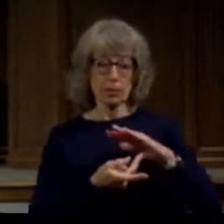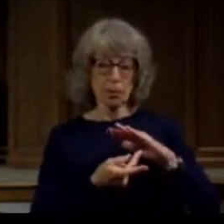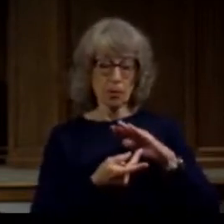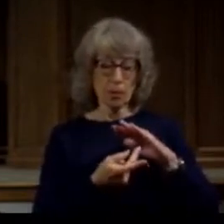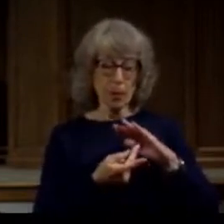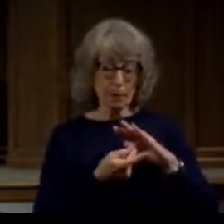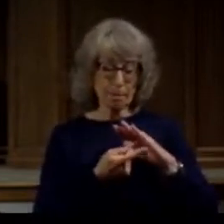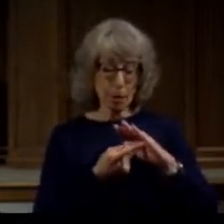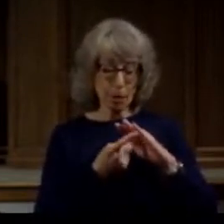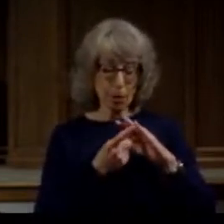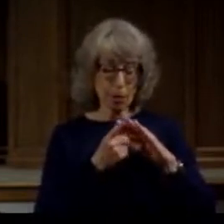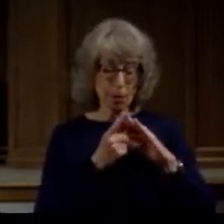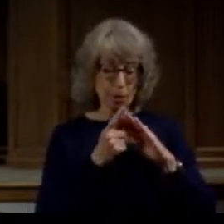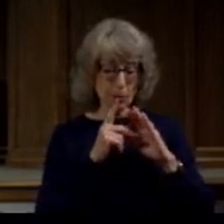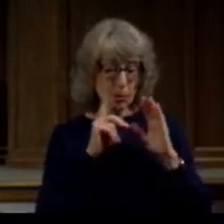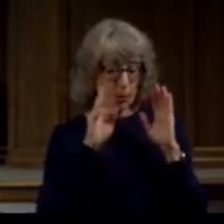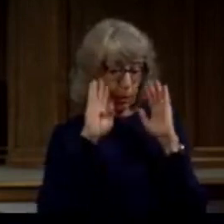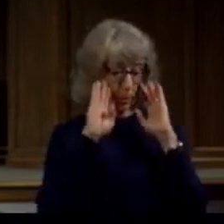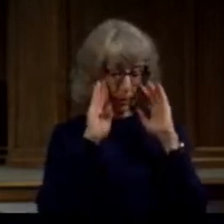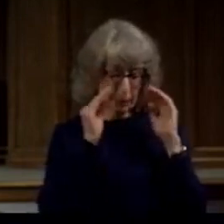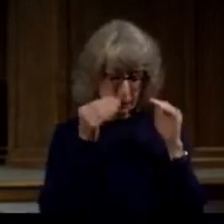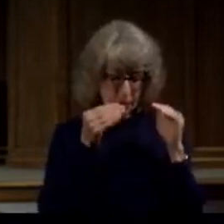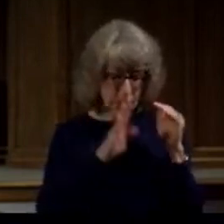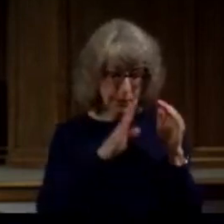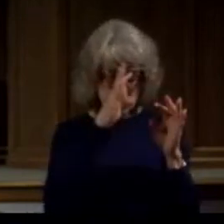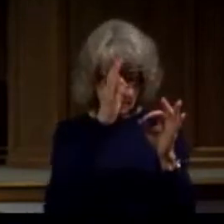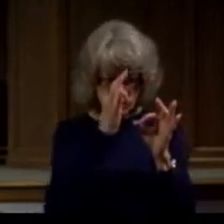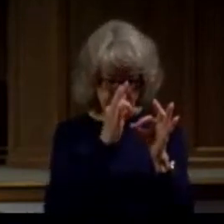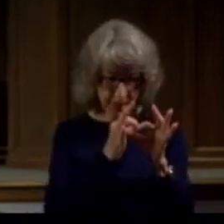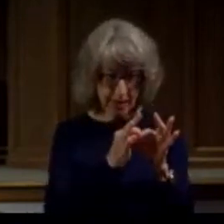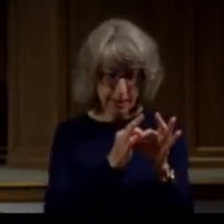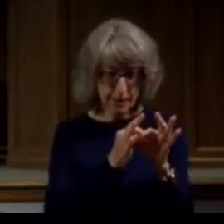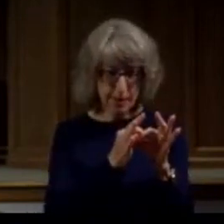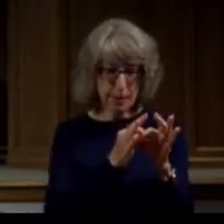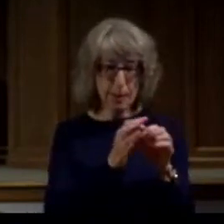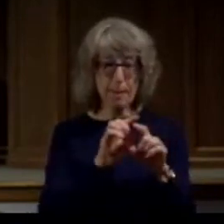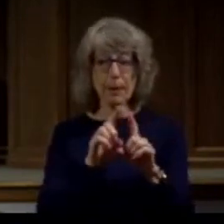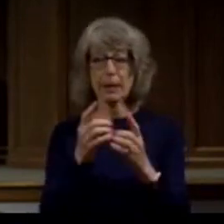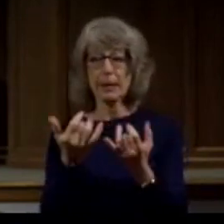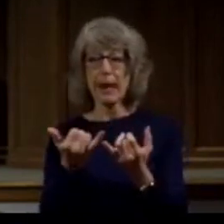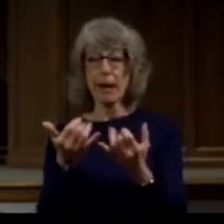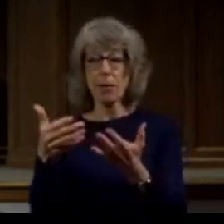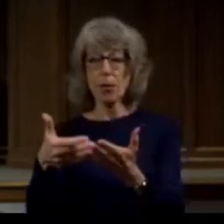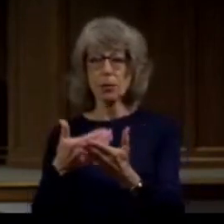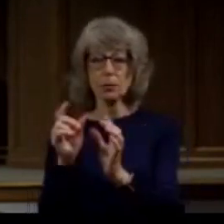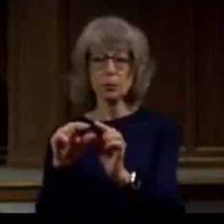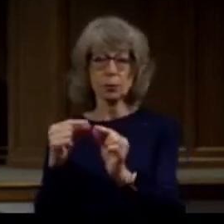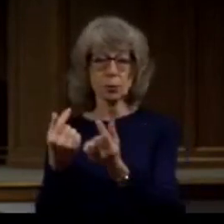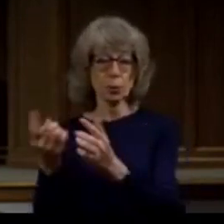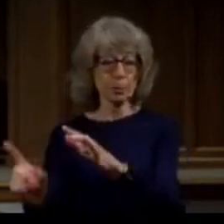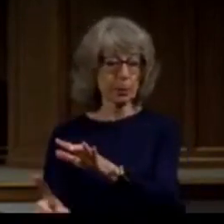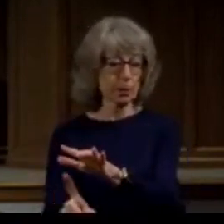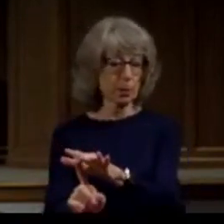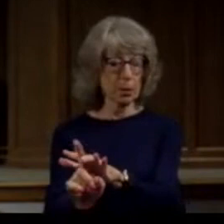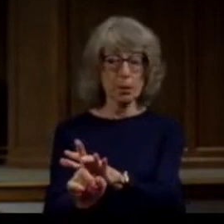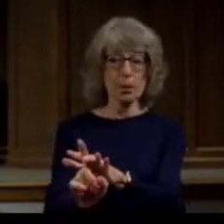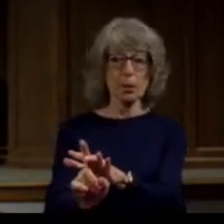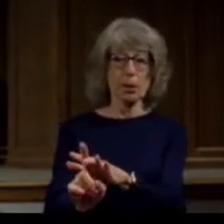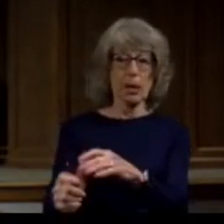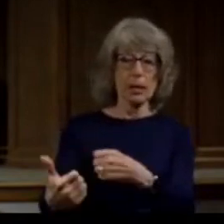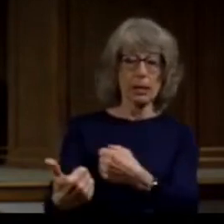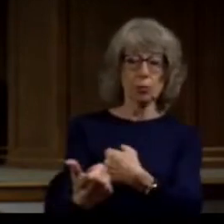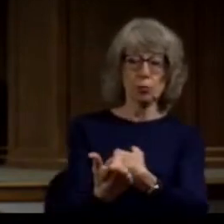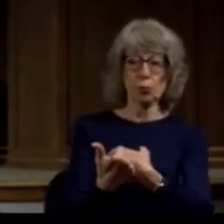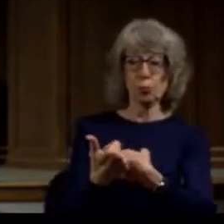and because of his faith, he is now looking at this new group that has emerged in his lifetime that is threatening what